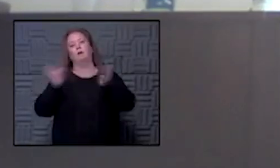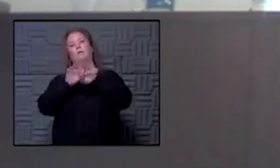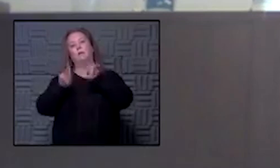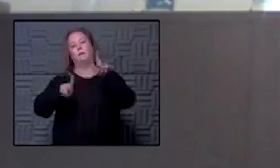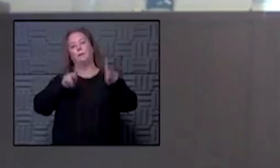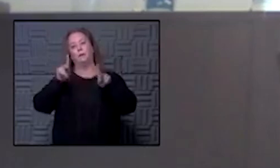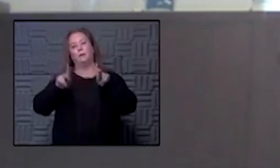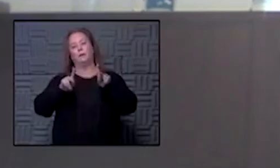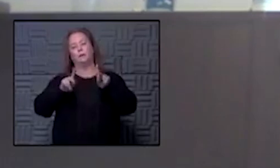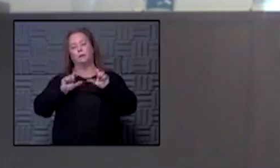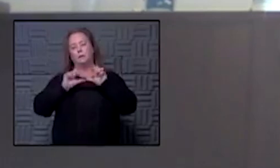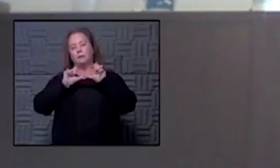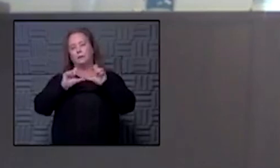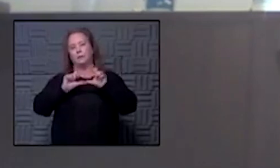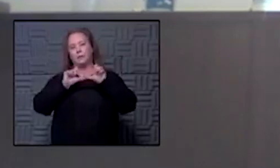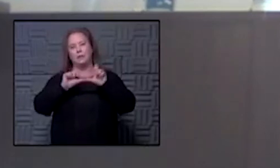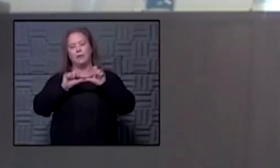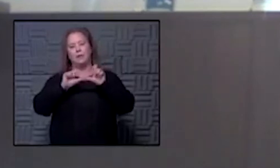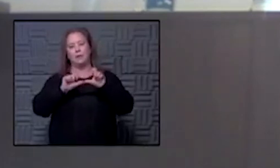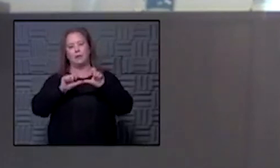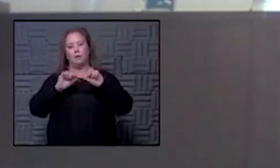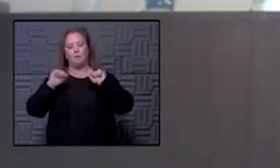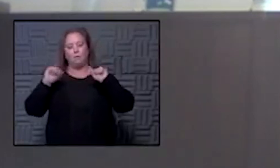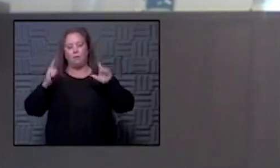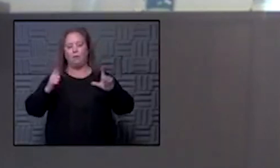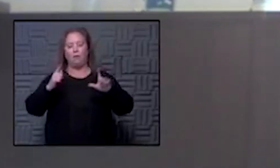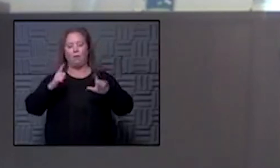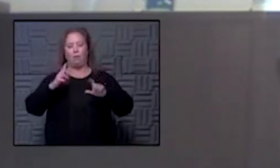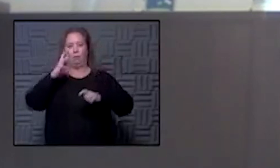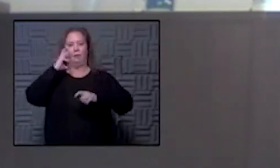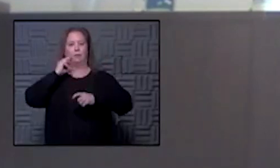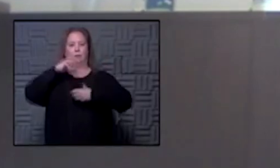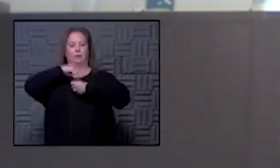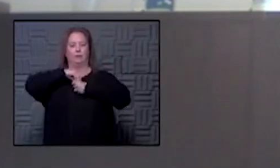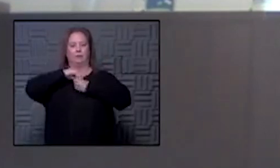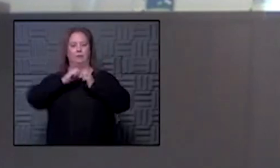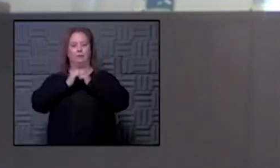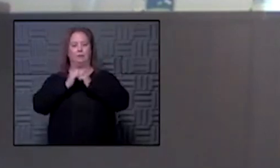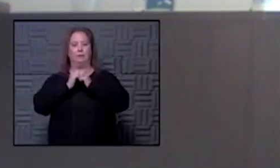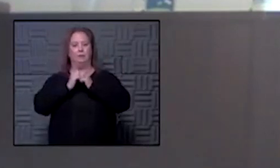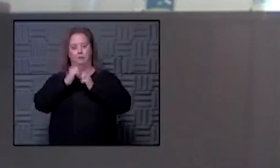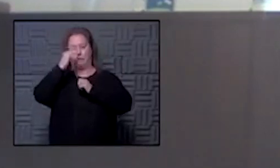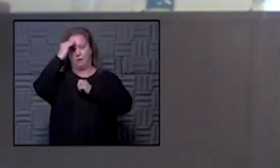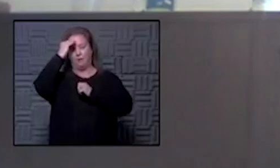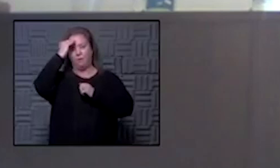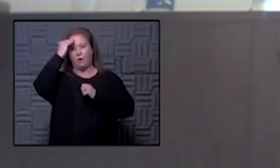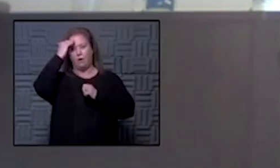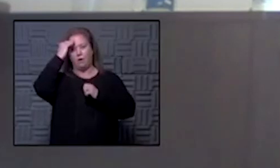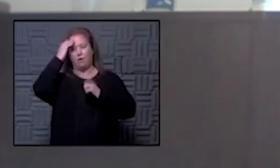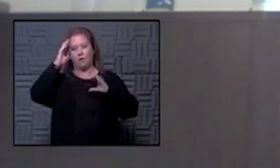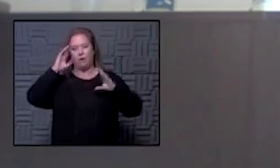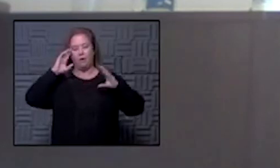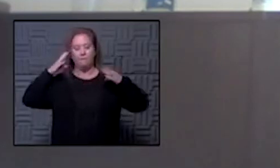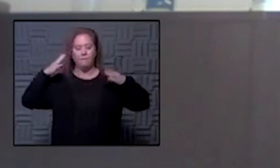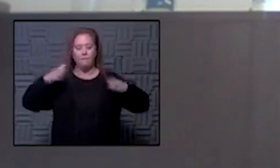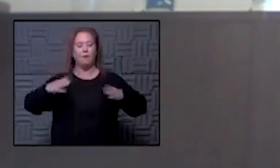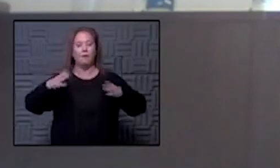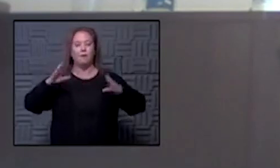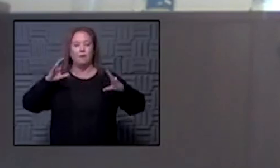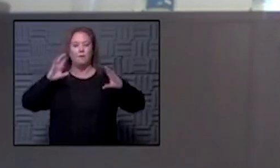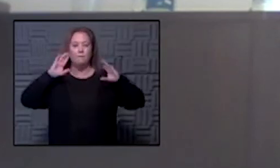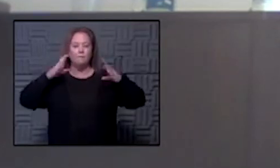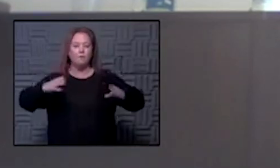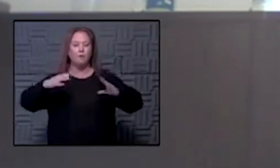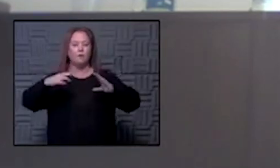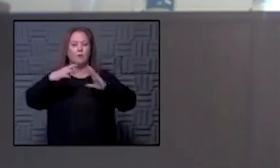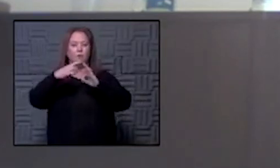to to stay the course and recognize that we're all in this together um be cautious and be aware and and just follow the pillars and and if we